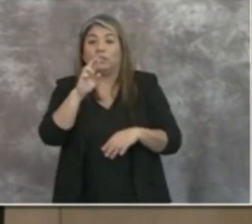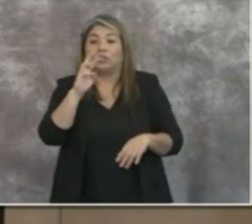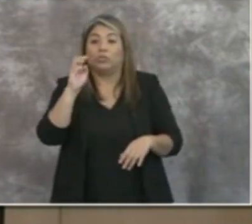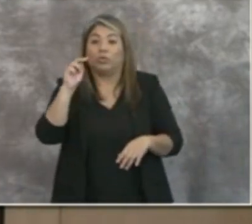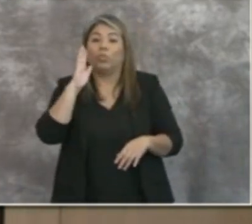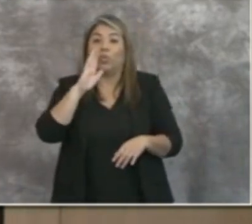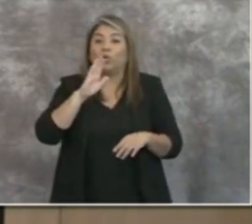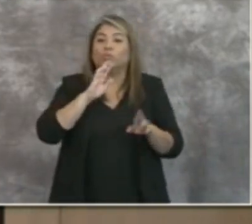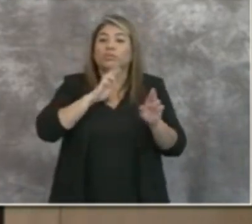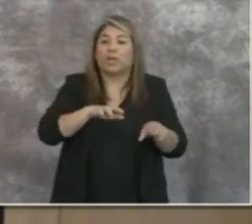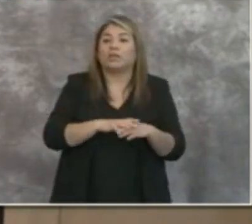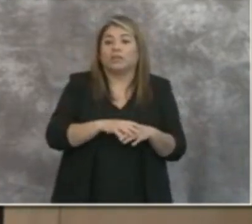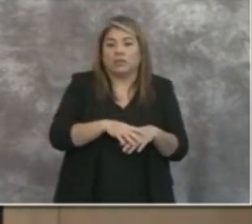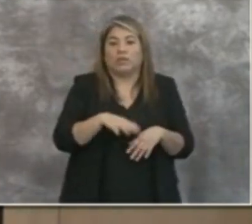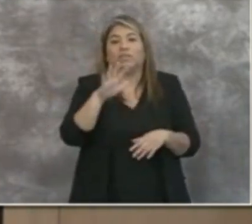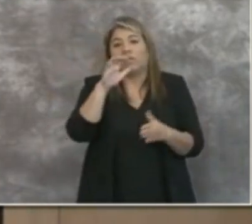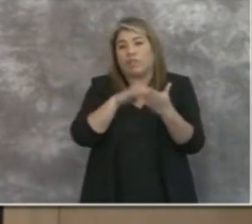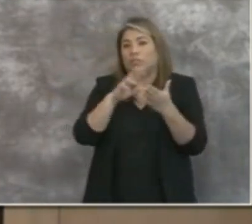to respond.